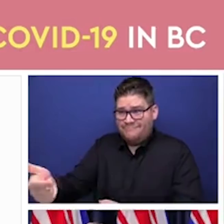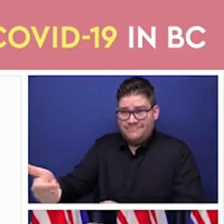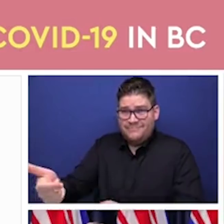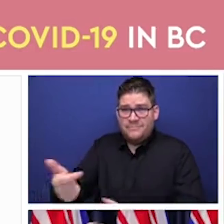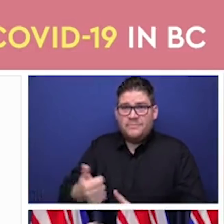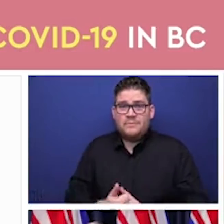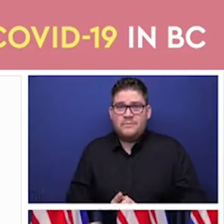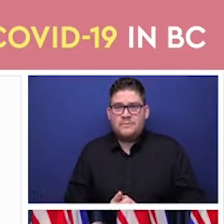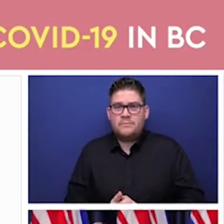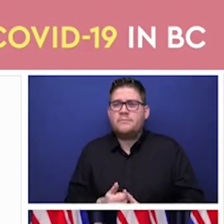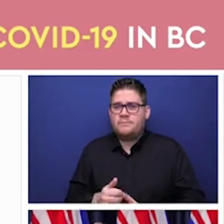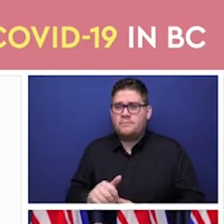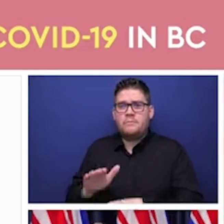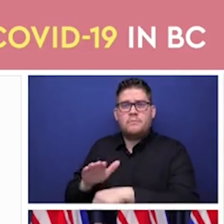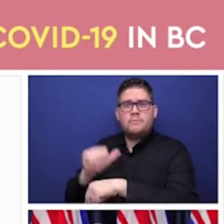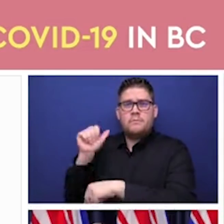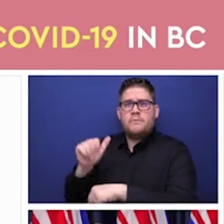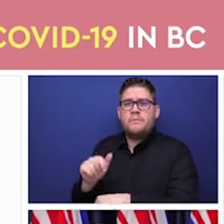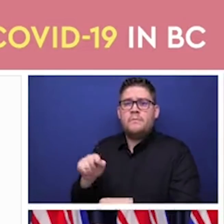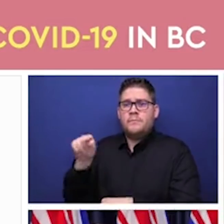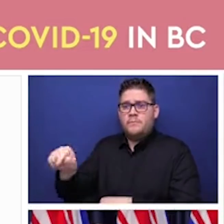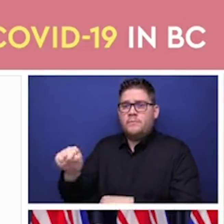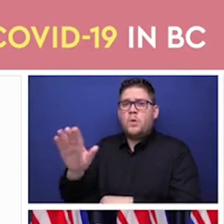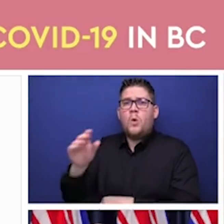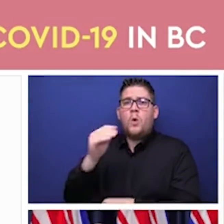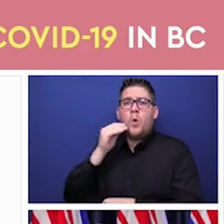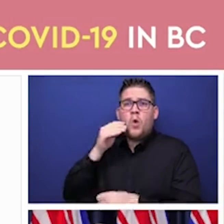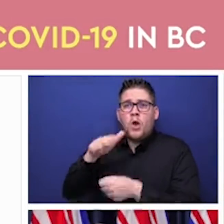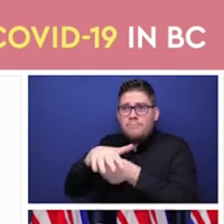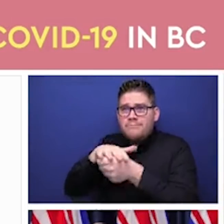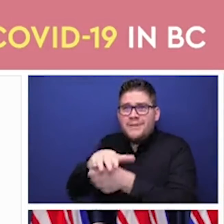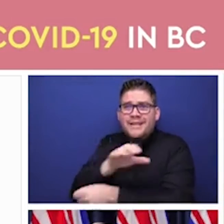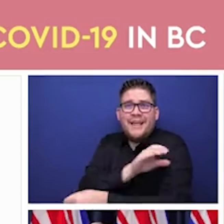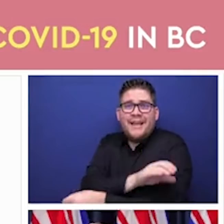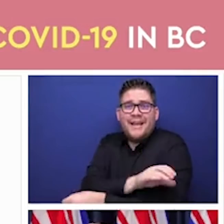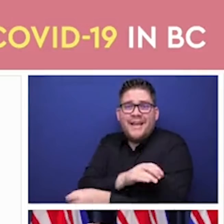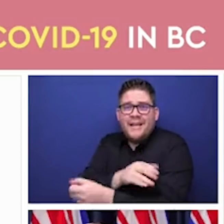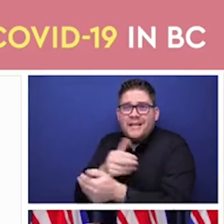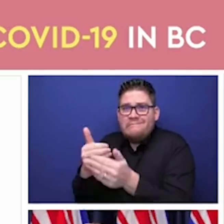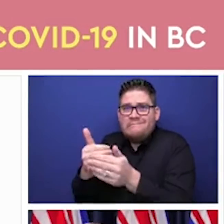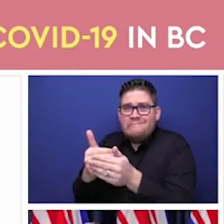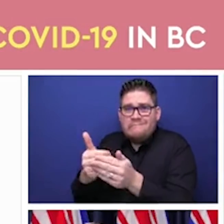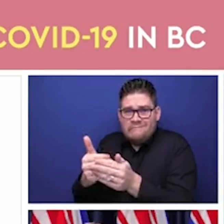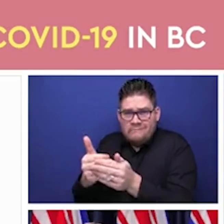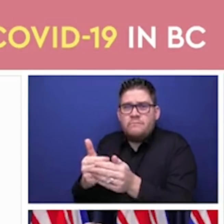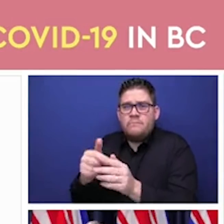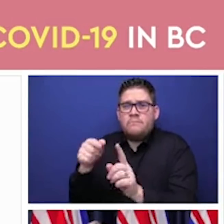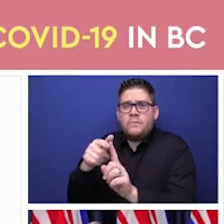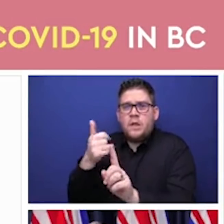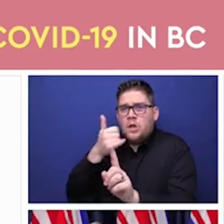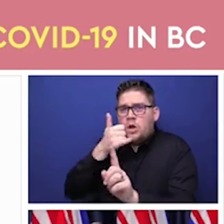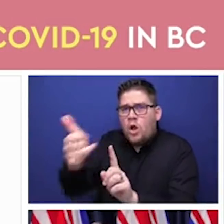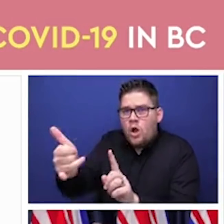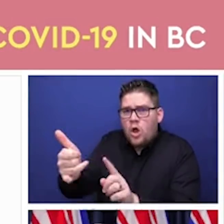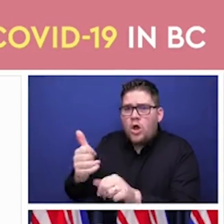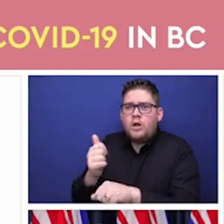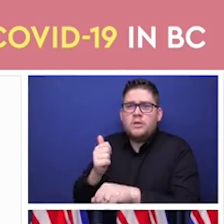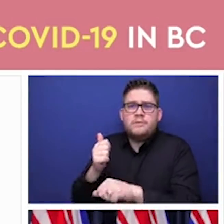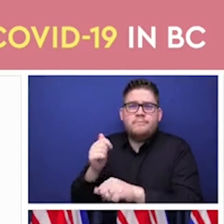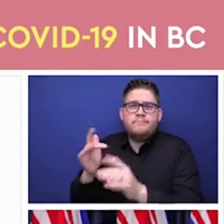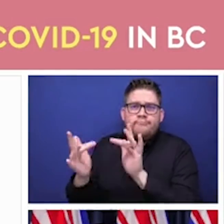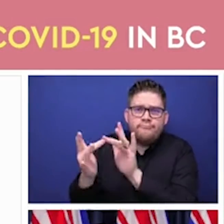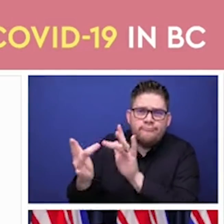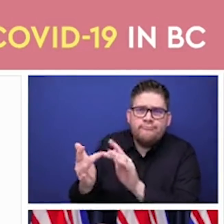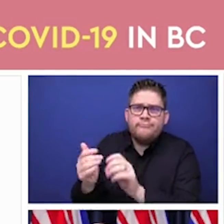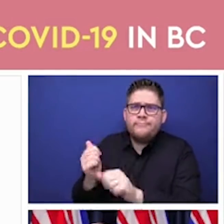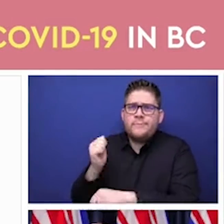them call in and make an appointment to come into those clinics. And those call centres to receive those calls will start on March 8.